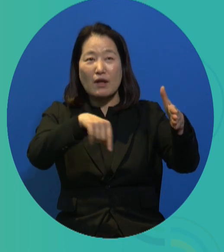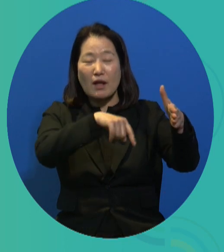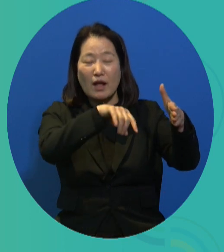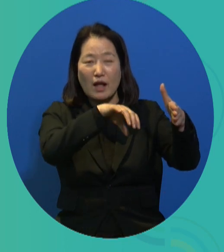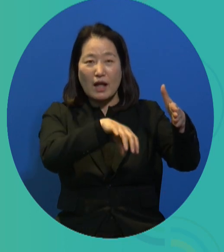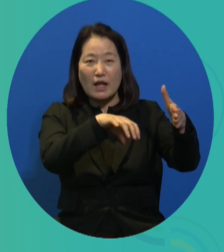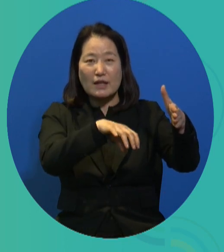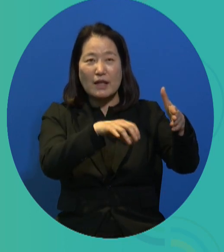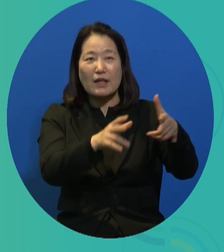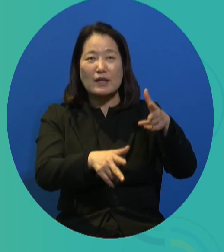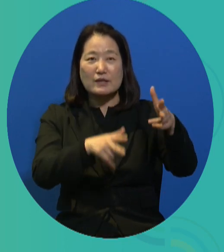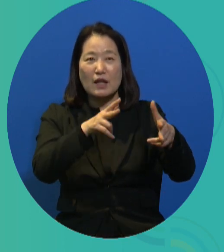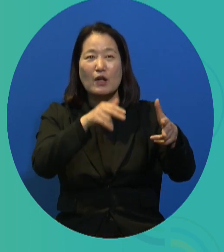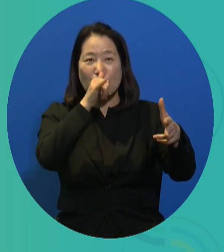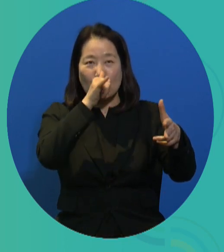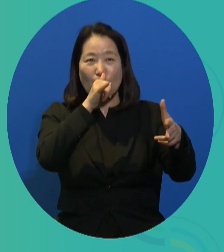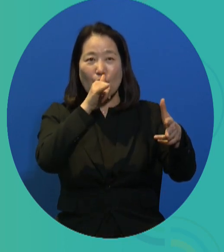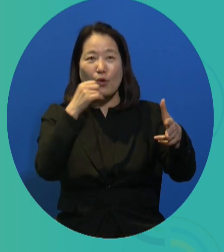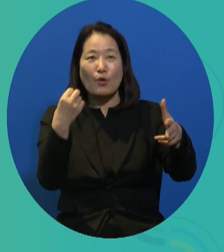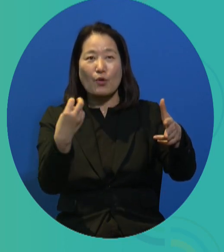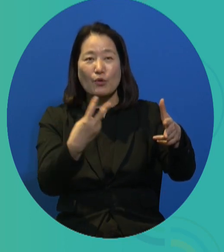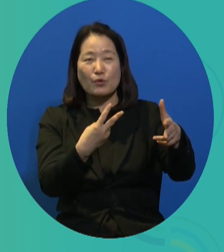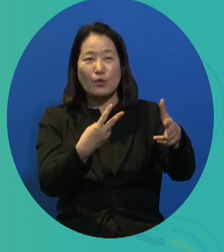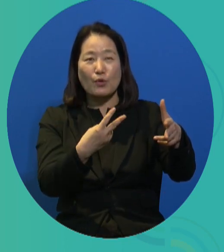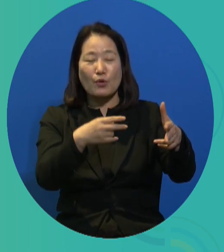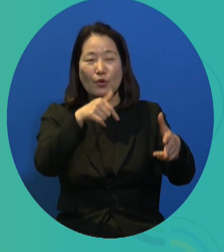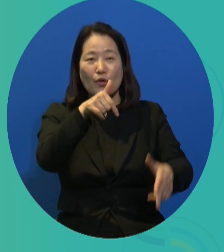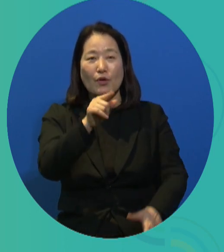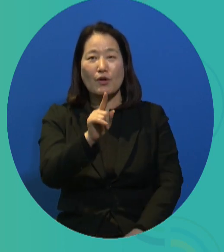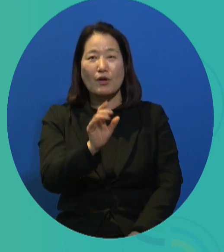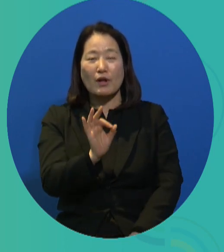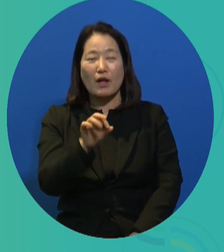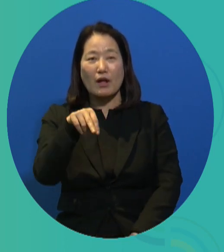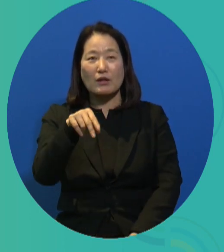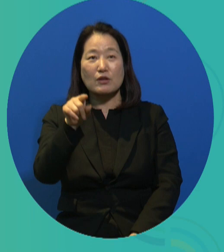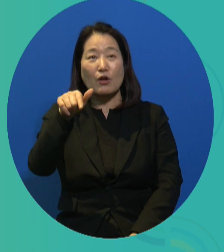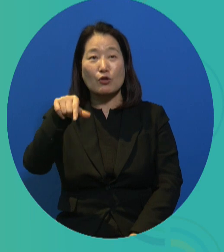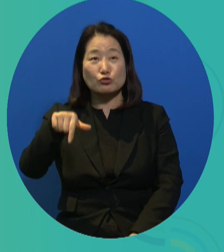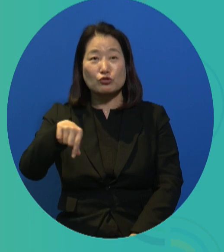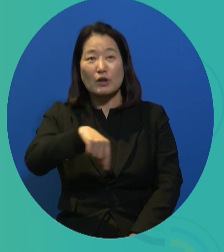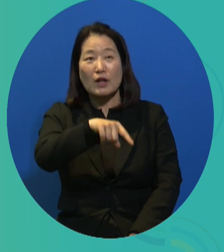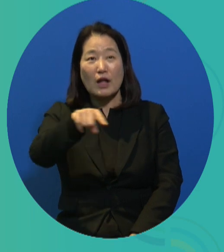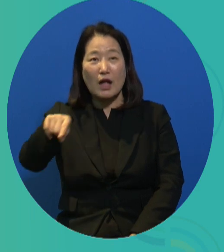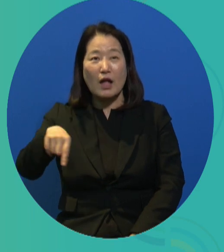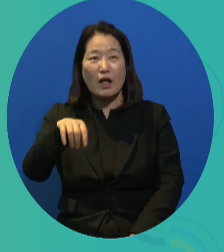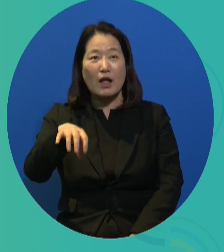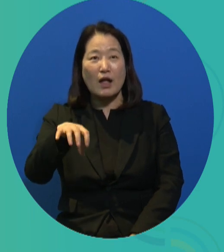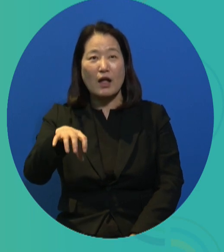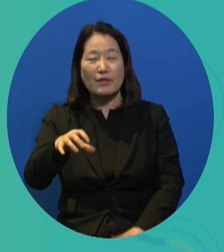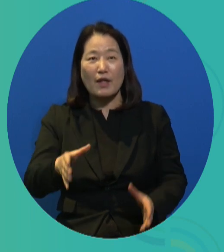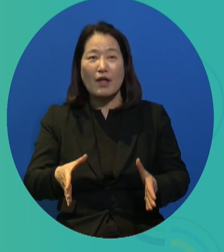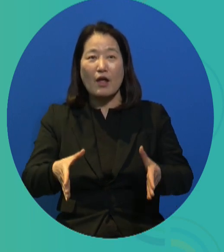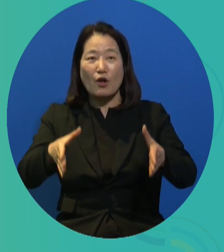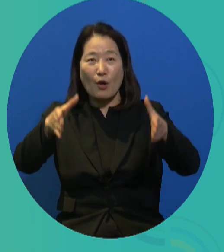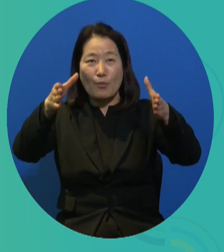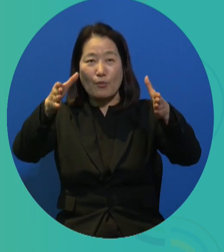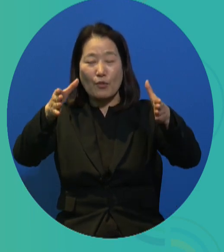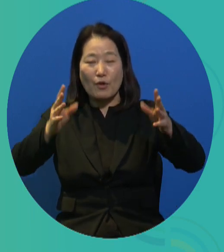example, building different facilities and institutions. In Gangseogu, Dengchon, we